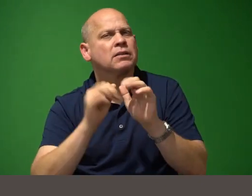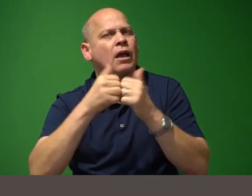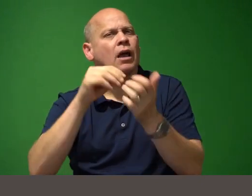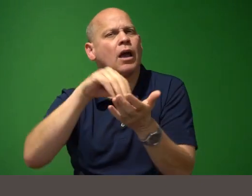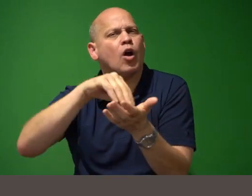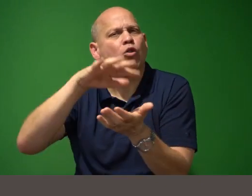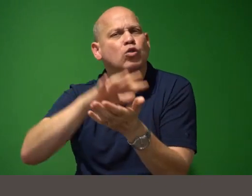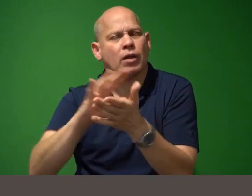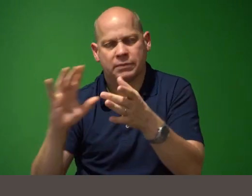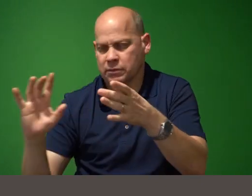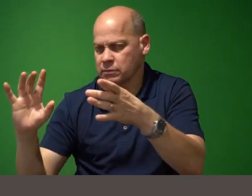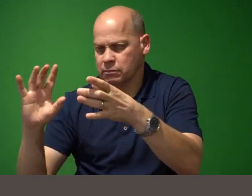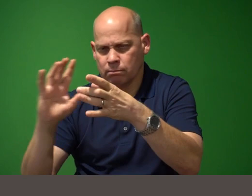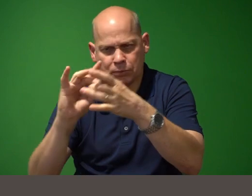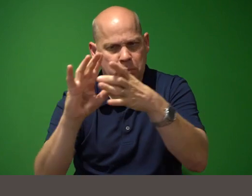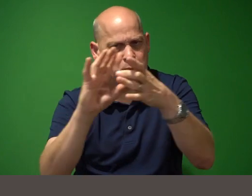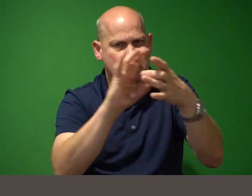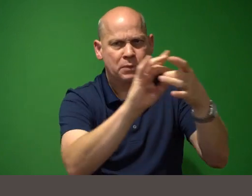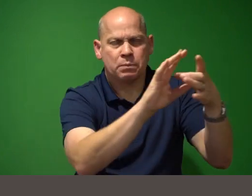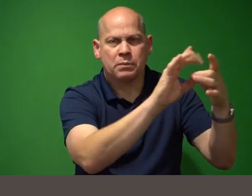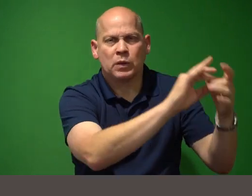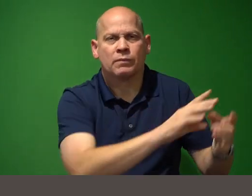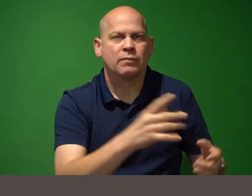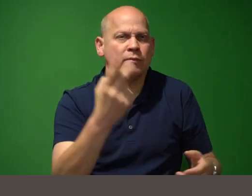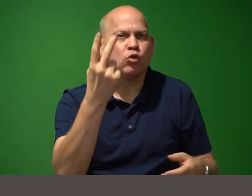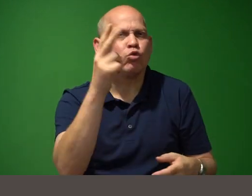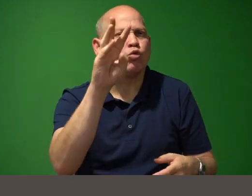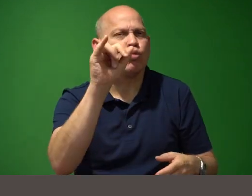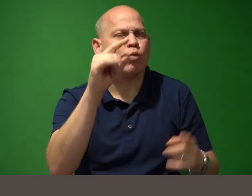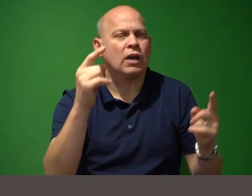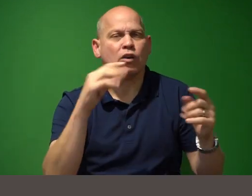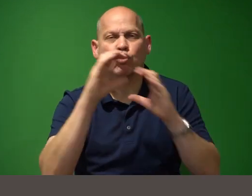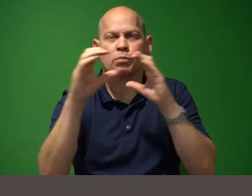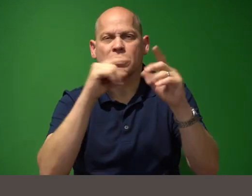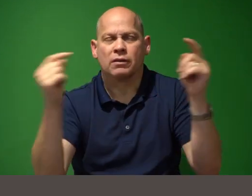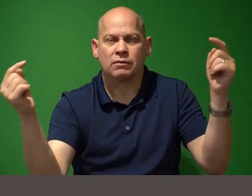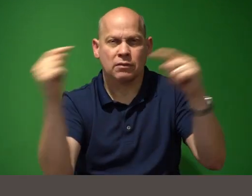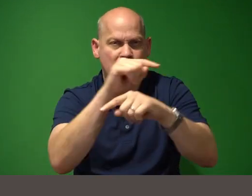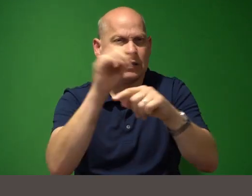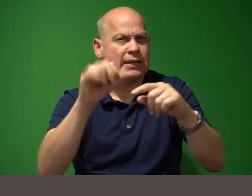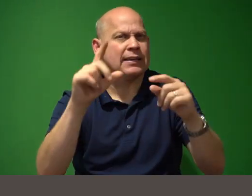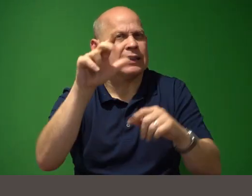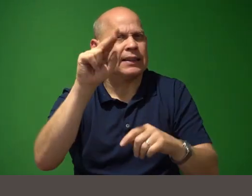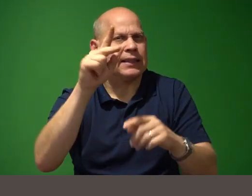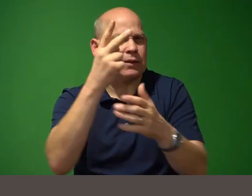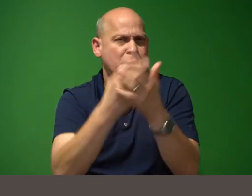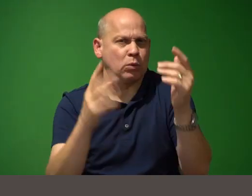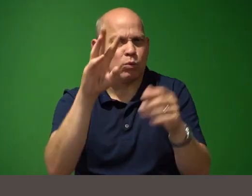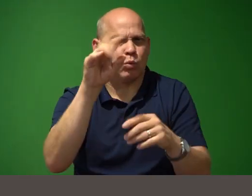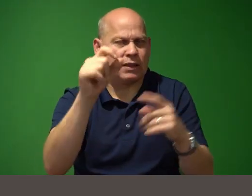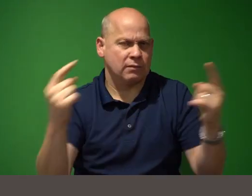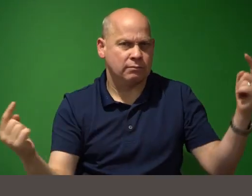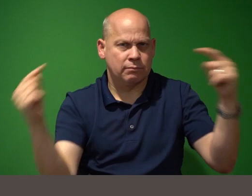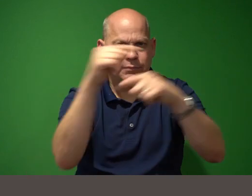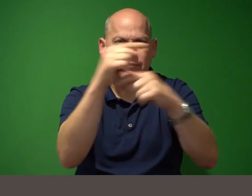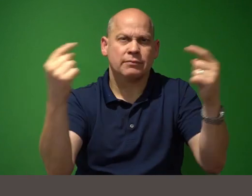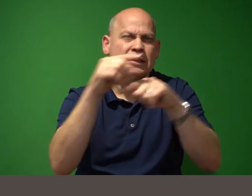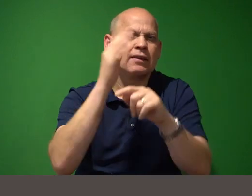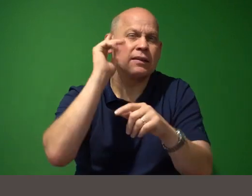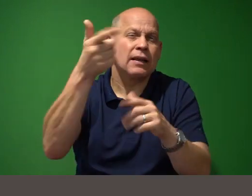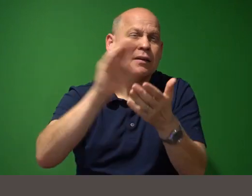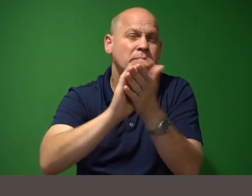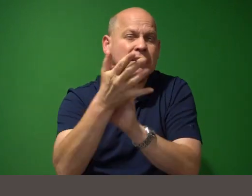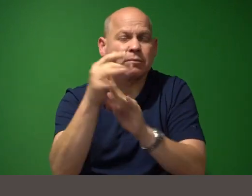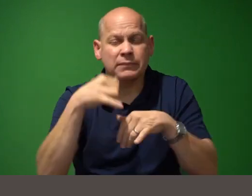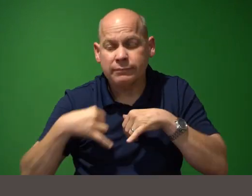have a two-way communication you could link back and forth i later became standardized if you know the